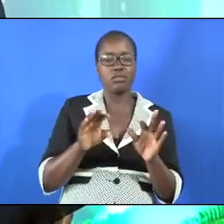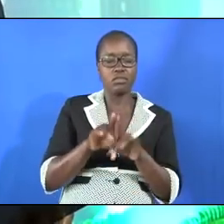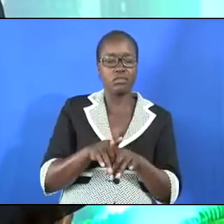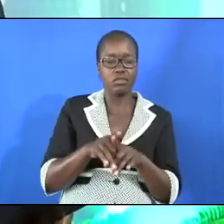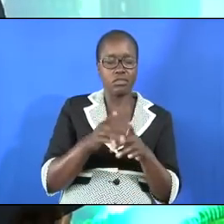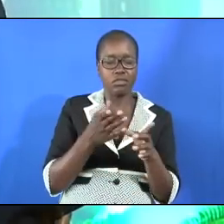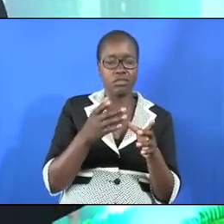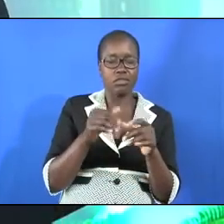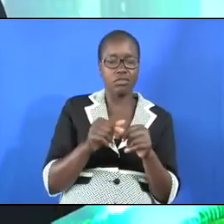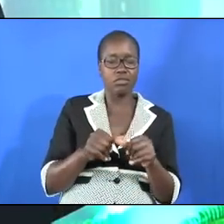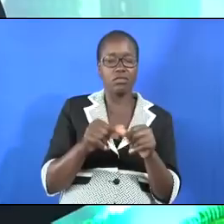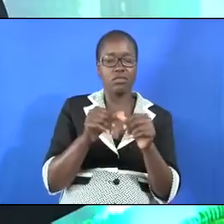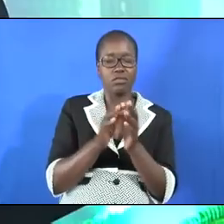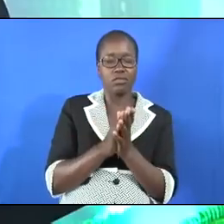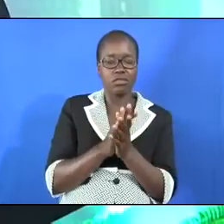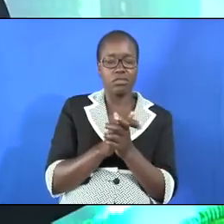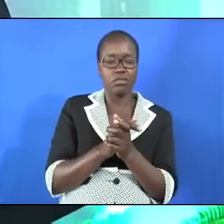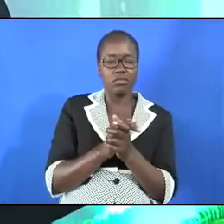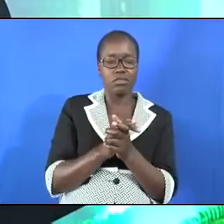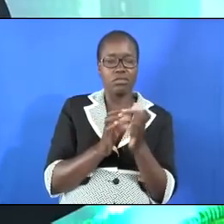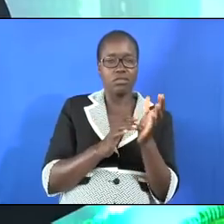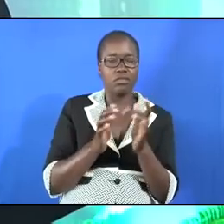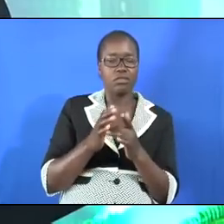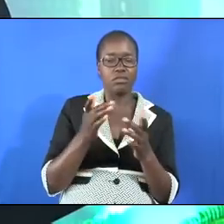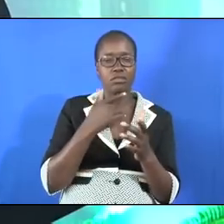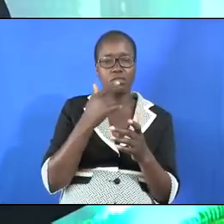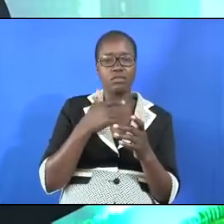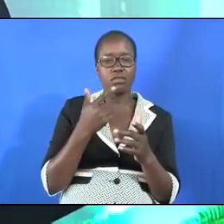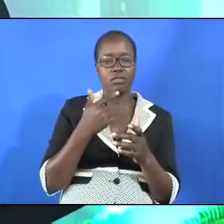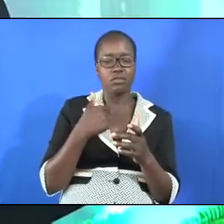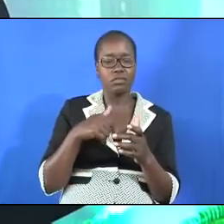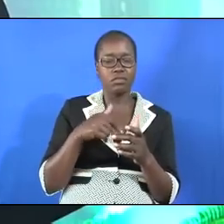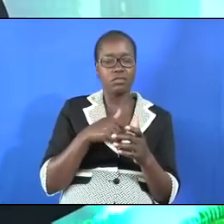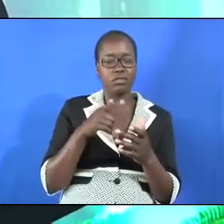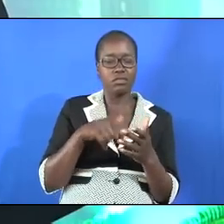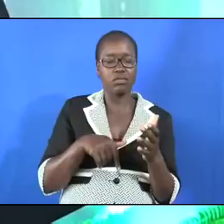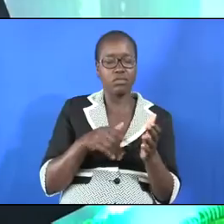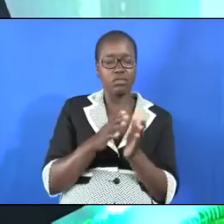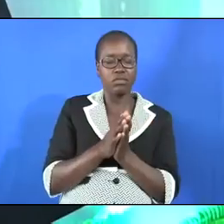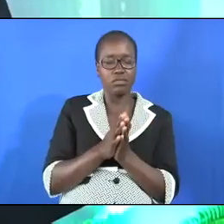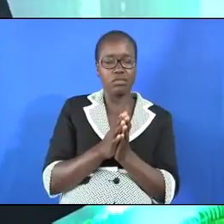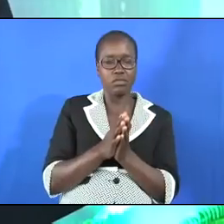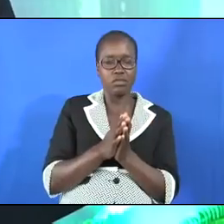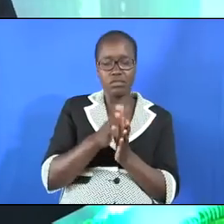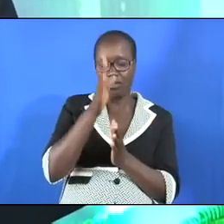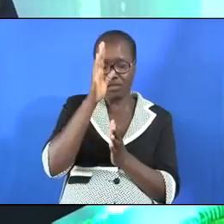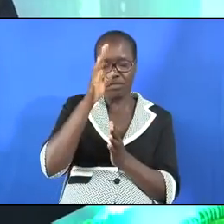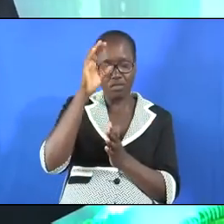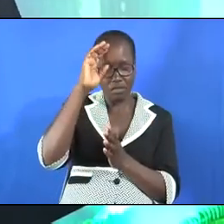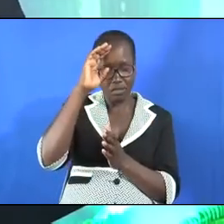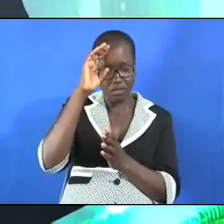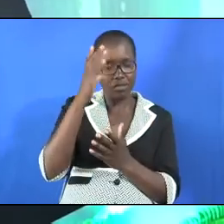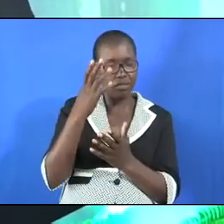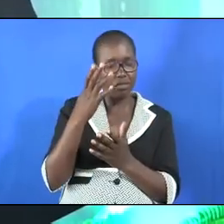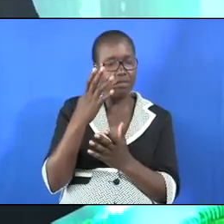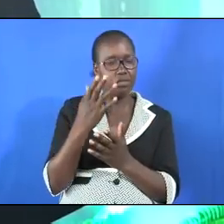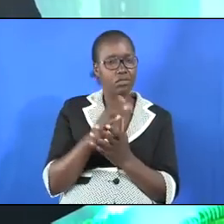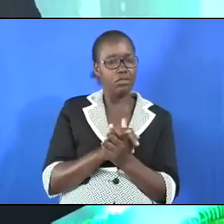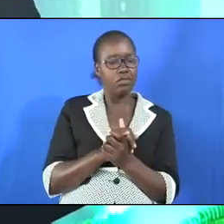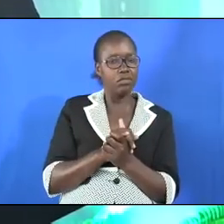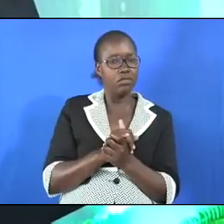this continues the bible will let us know that God considered these people and in the book of Psalms